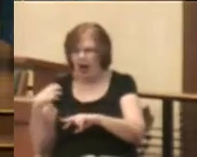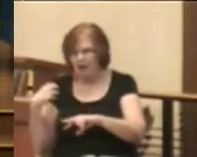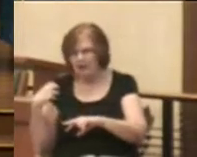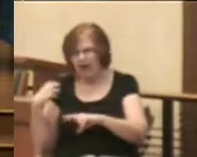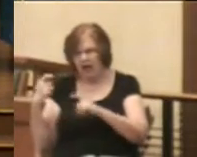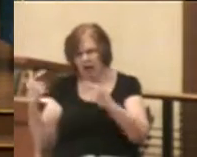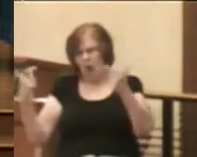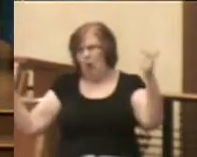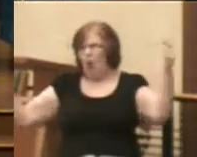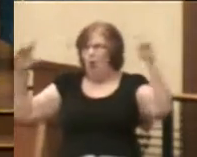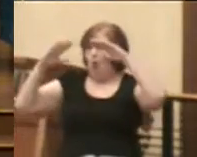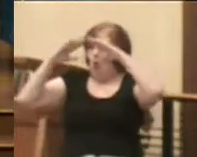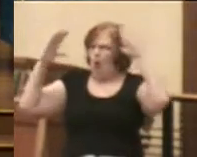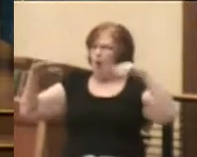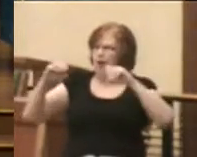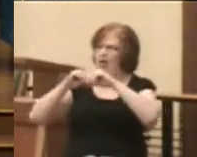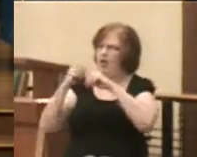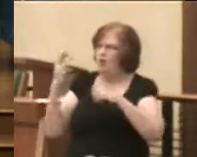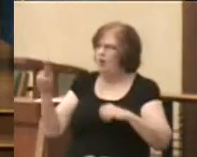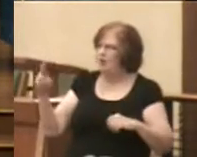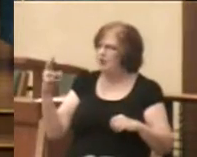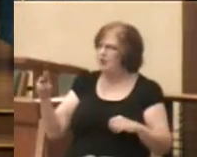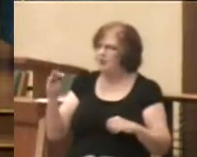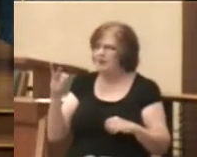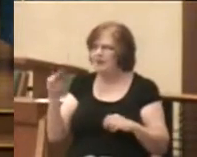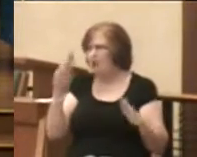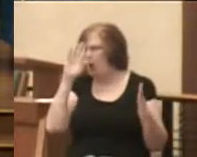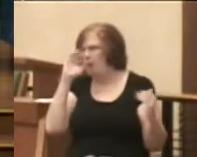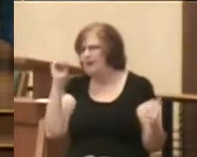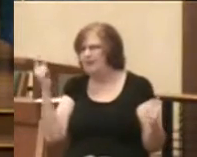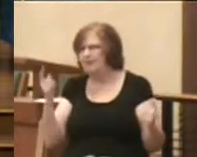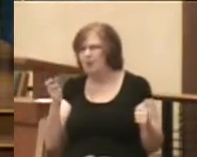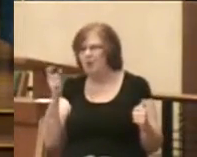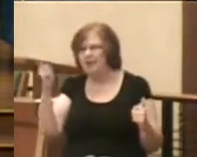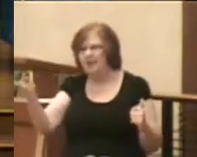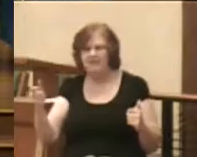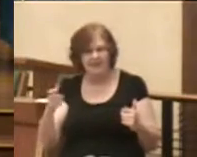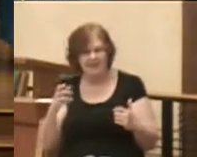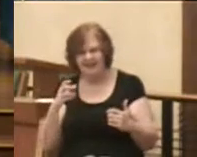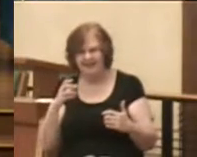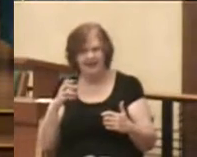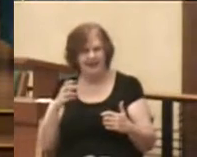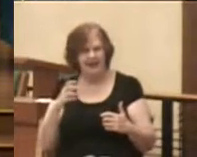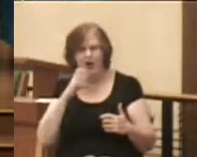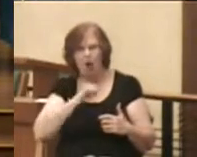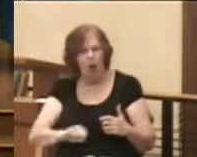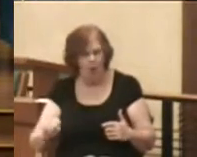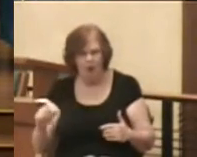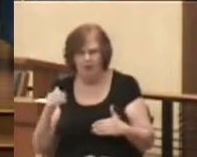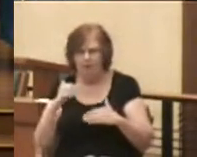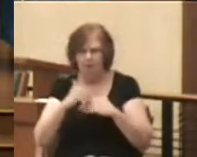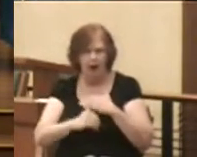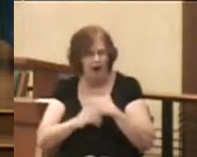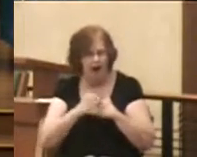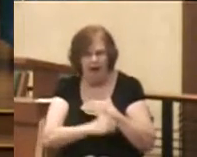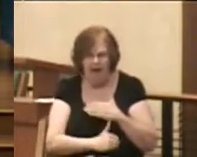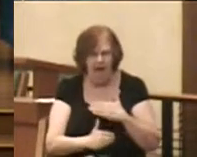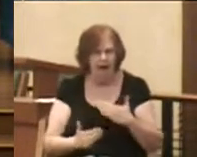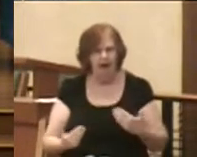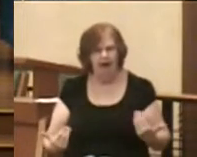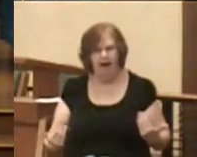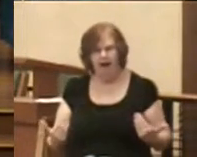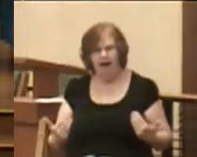Rochester, Minnesota, just hoping that someone will throw us a stale bun. We are more like the rich